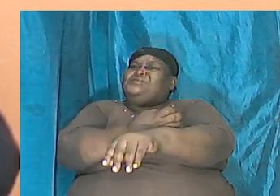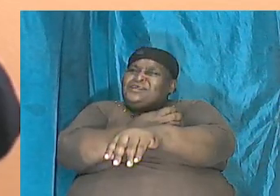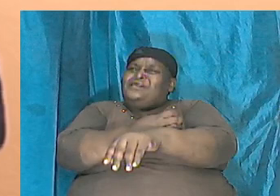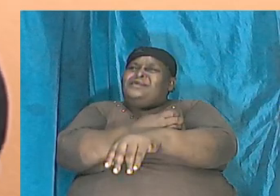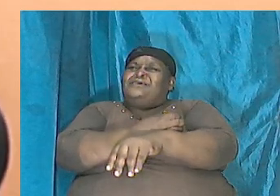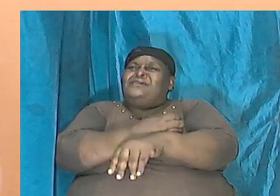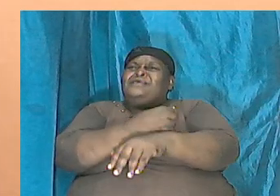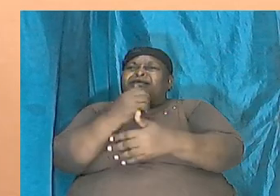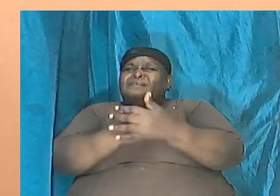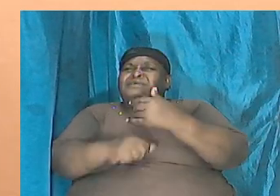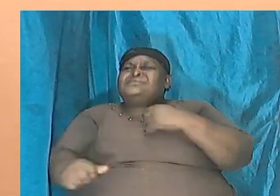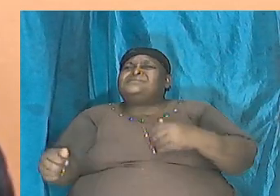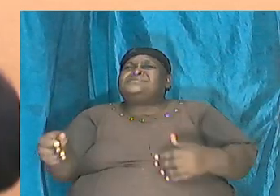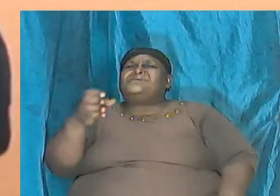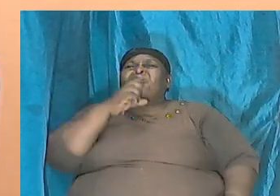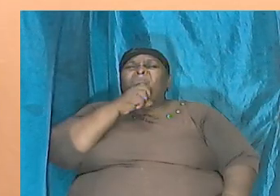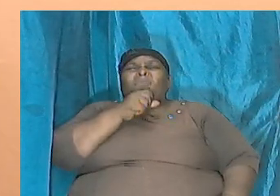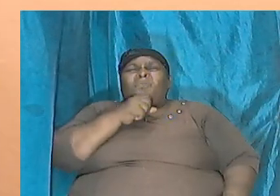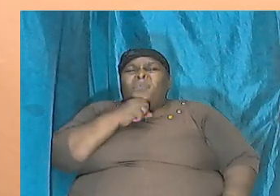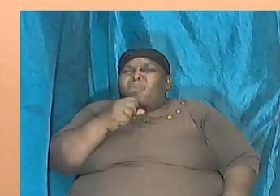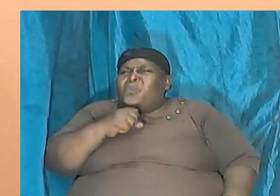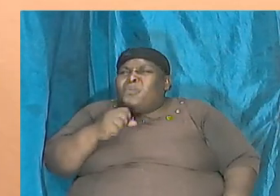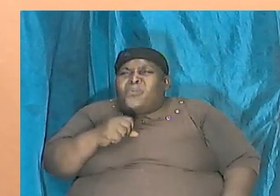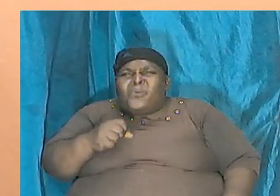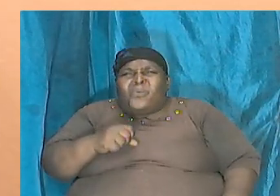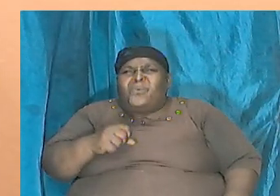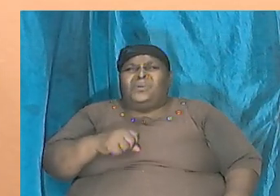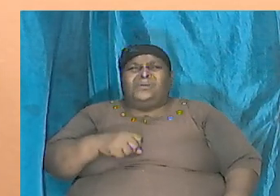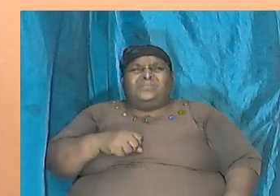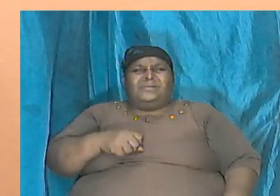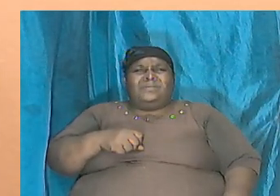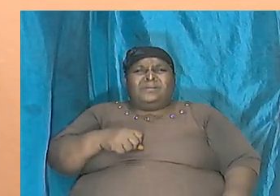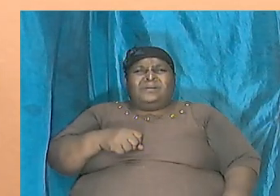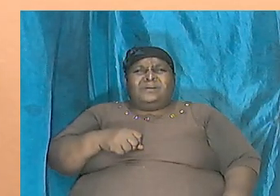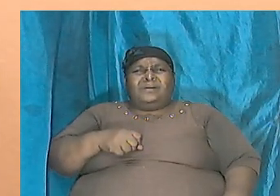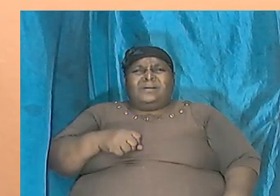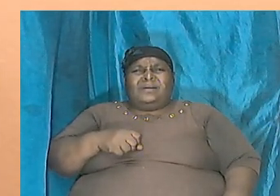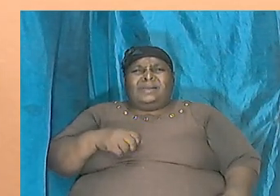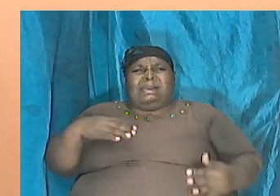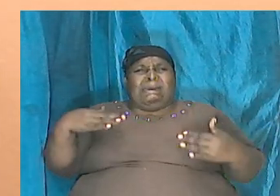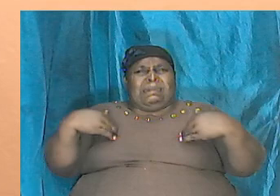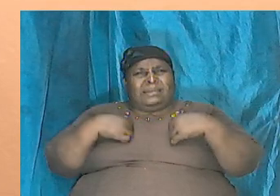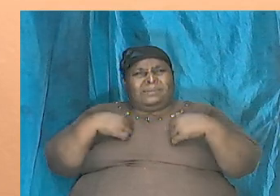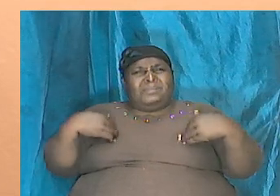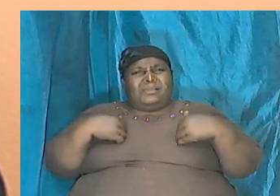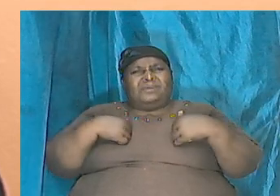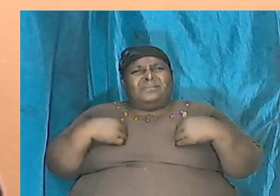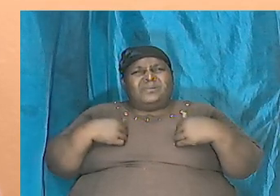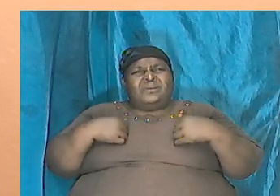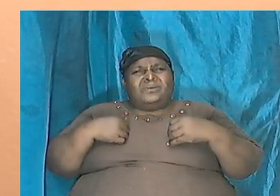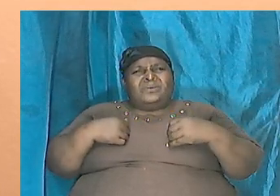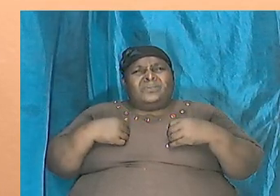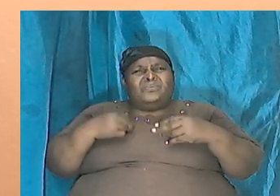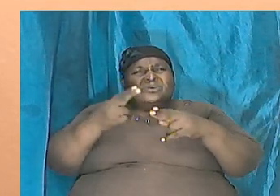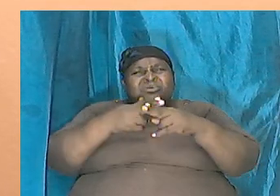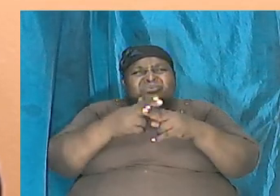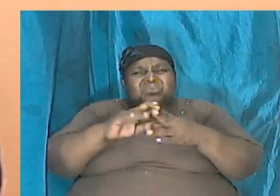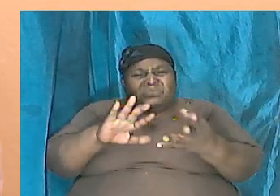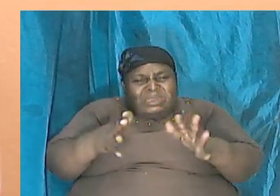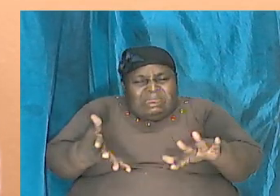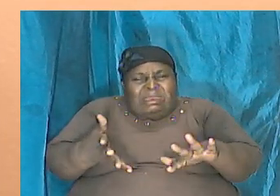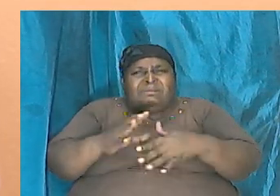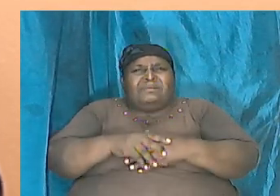not some elder who reached them peak and going no so enough space was there brothers and sisters